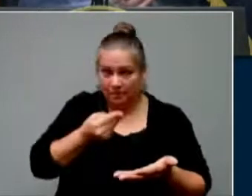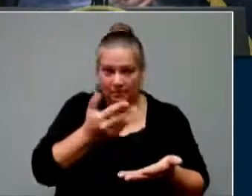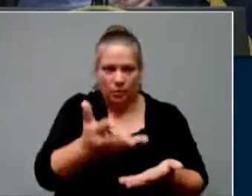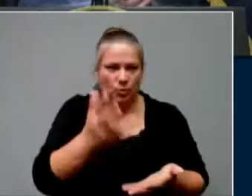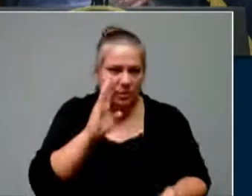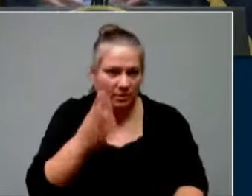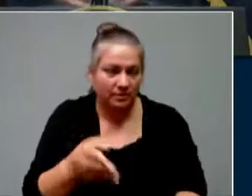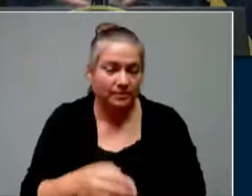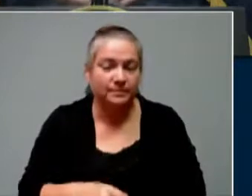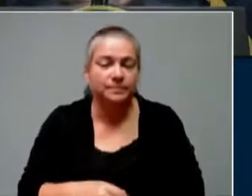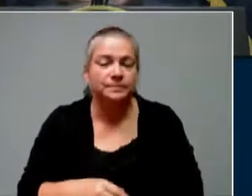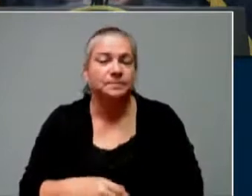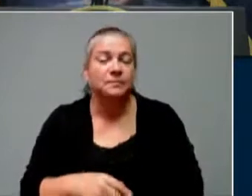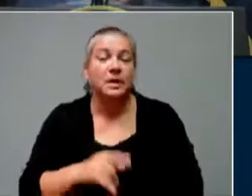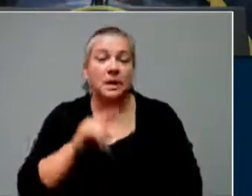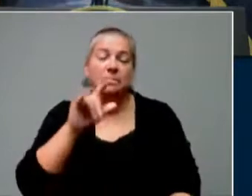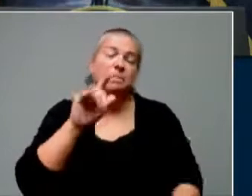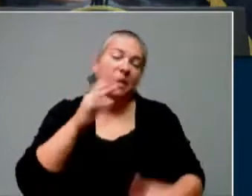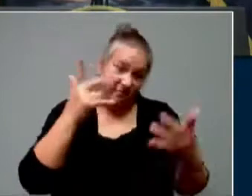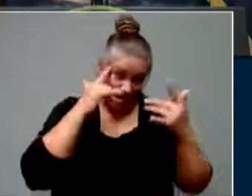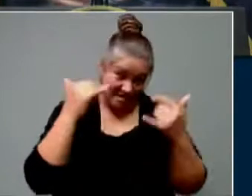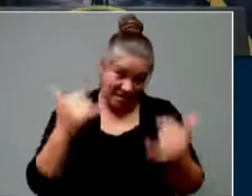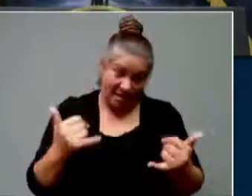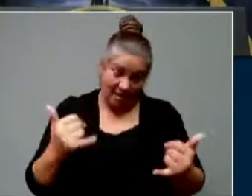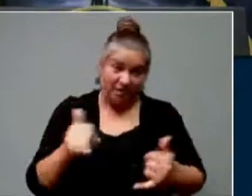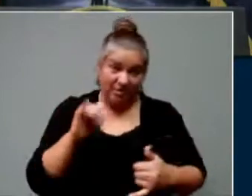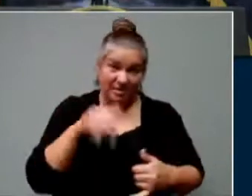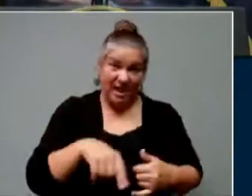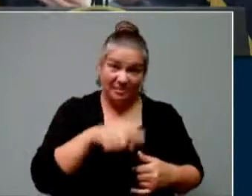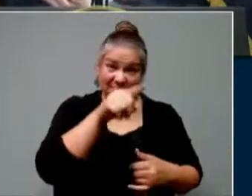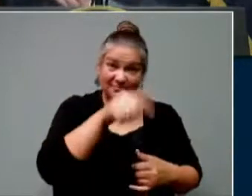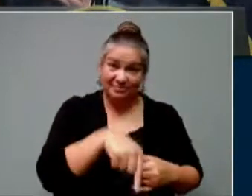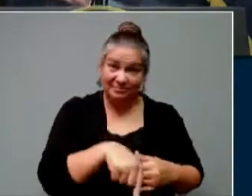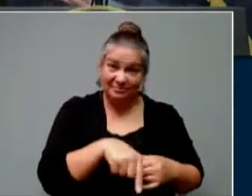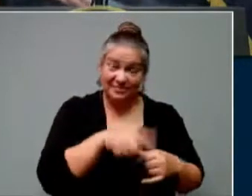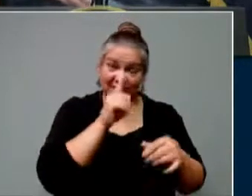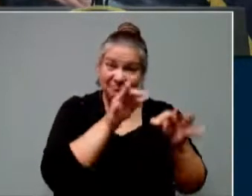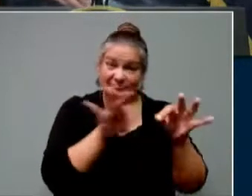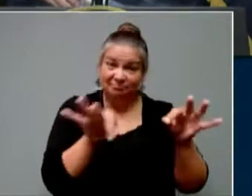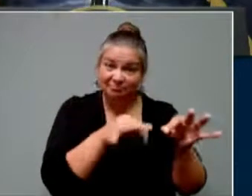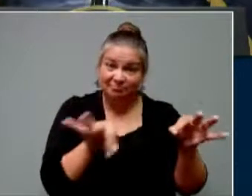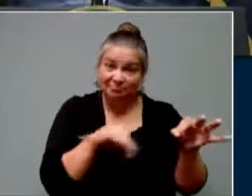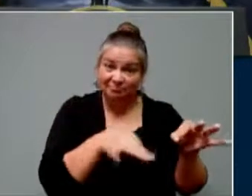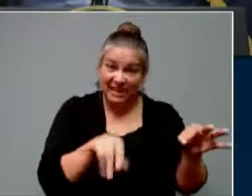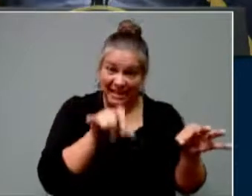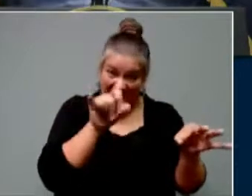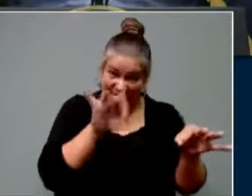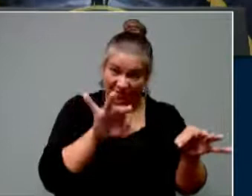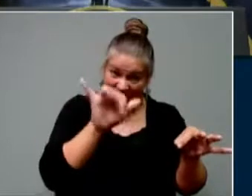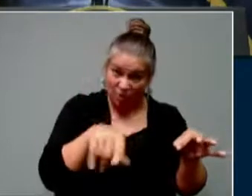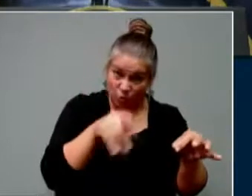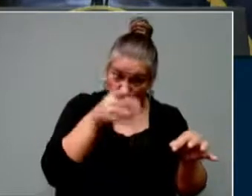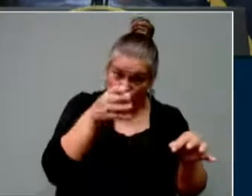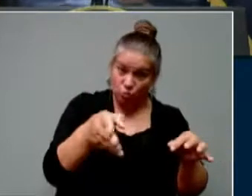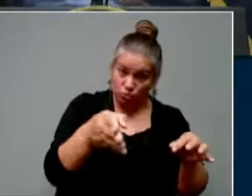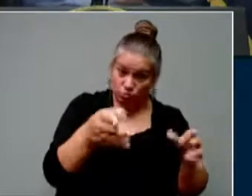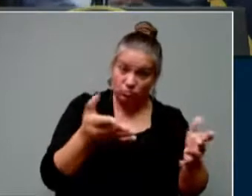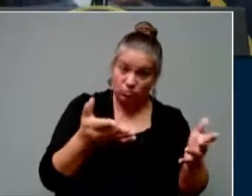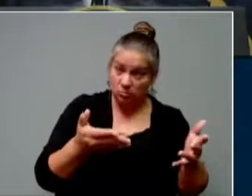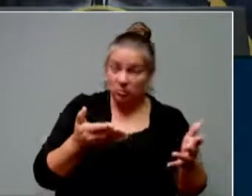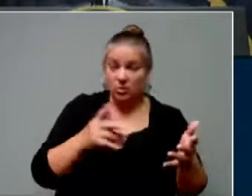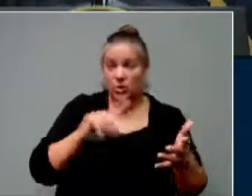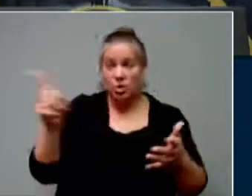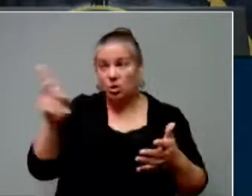fit fit in these criteria, I encourage you to go to a local pharmacy. If your primary care doctor is doing vaccinations, your hospital, your health department